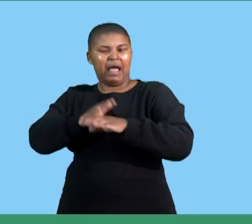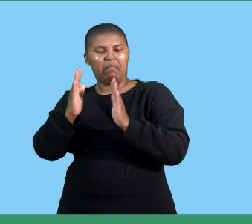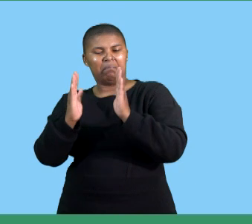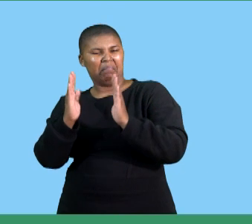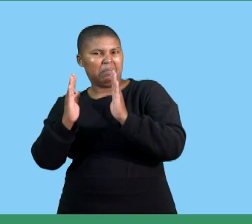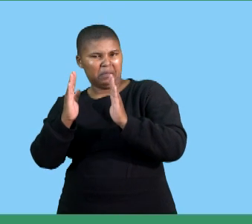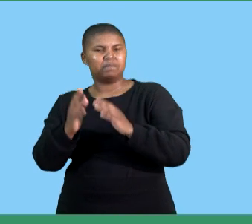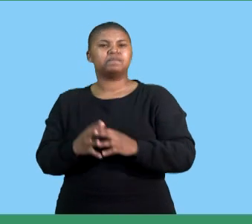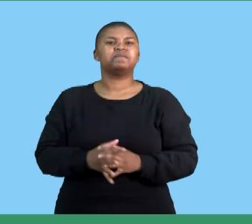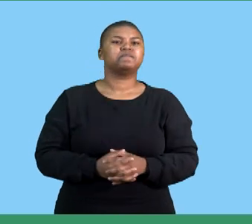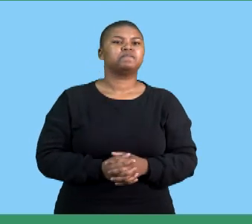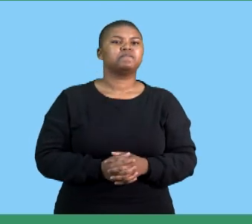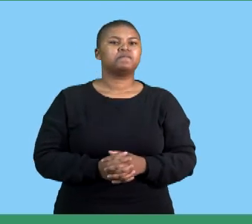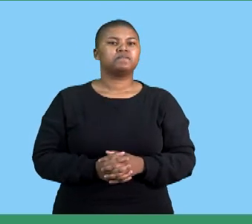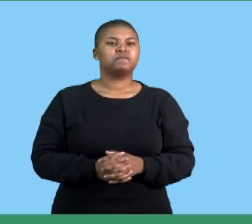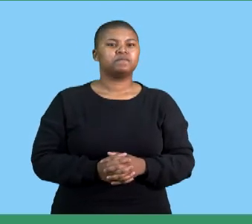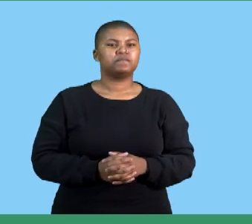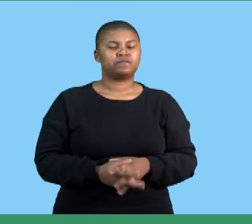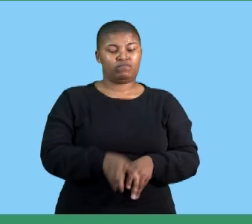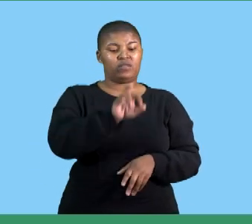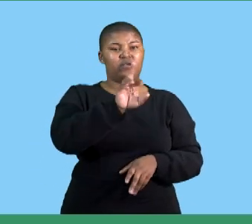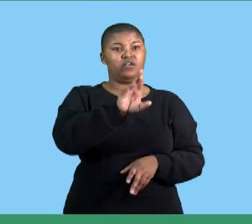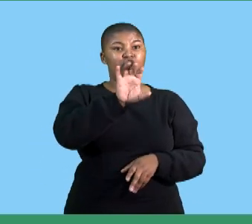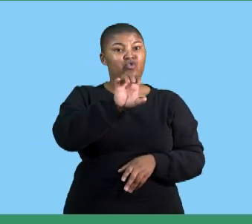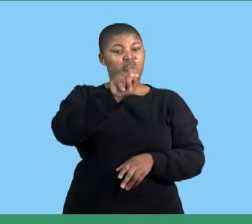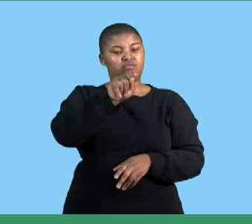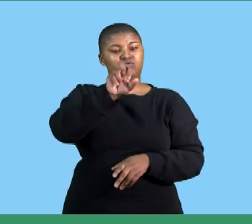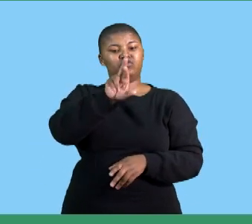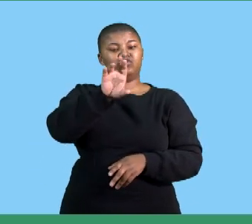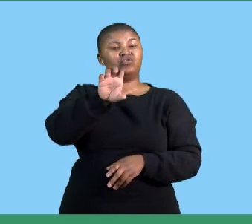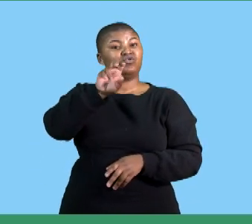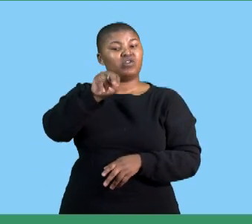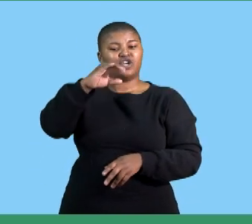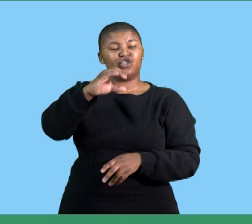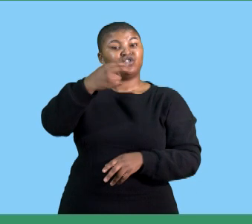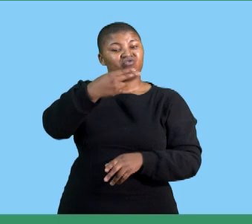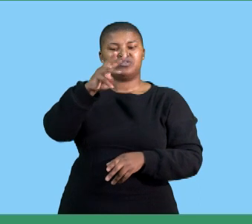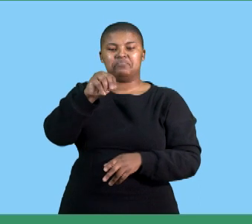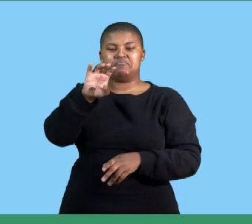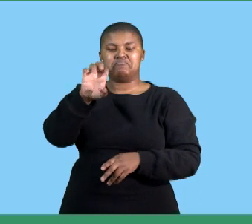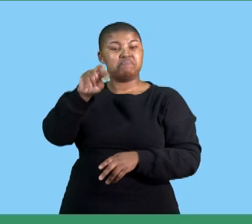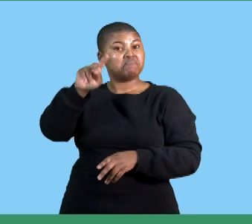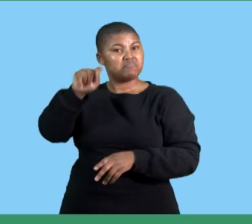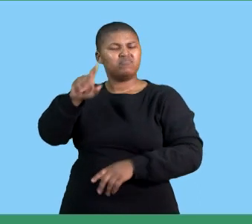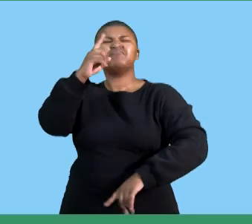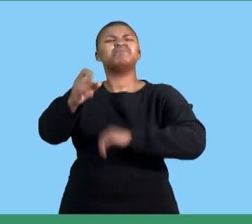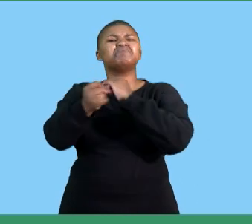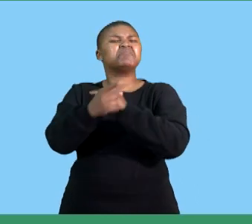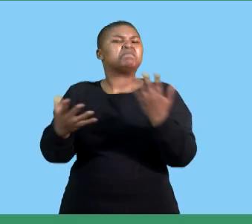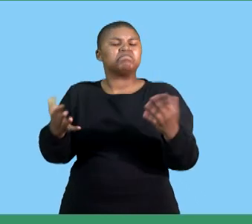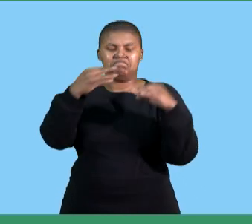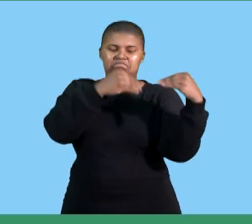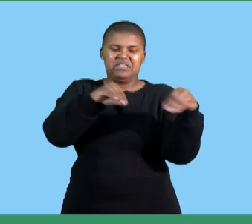given time period we then have the word retrenchment which occurs when a business